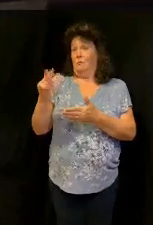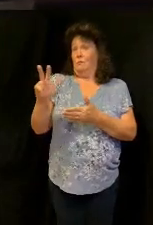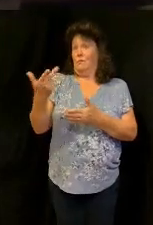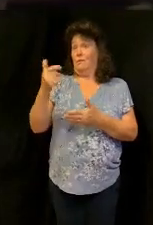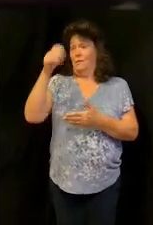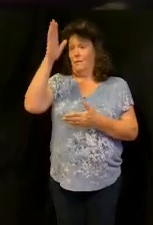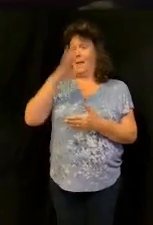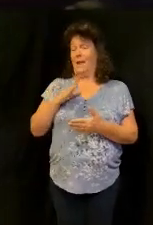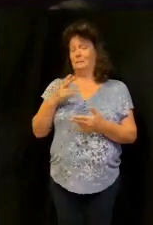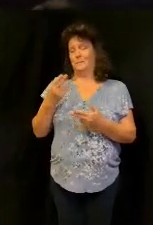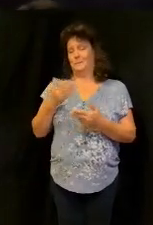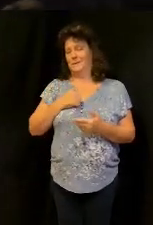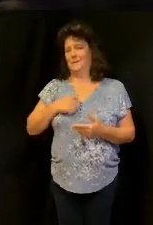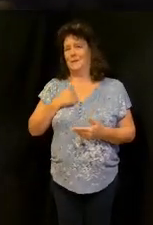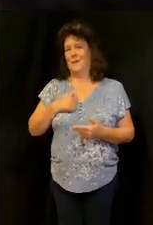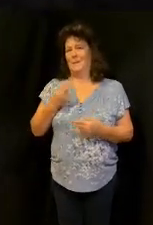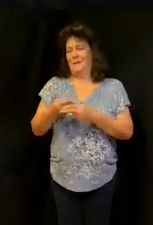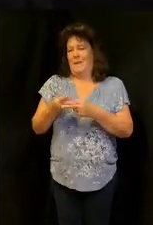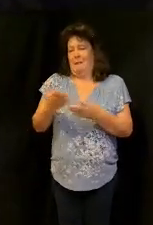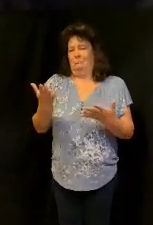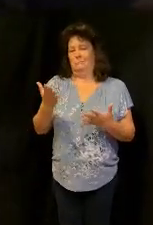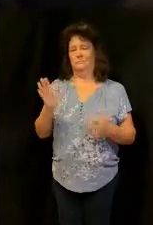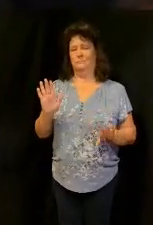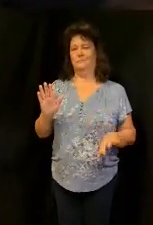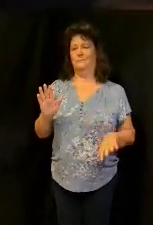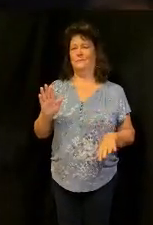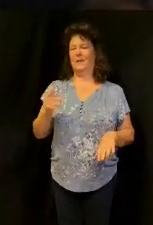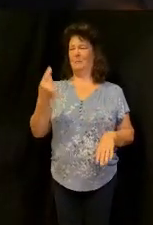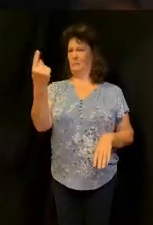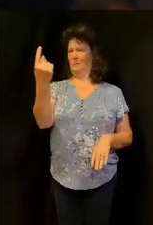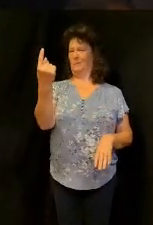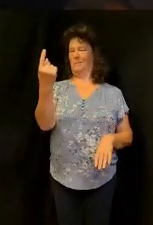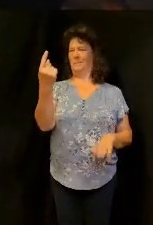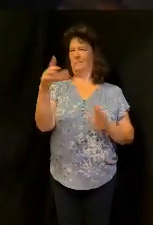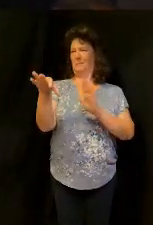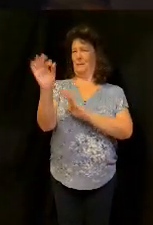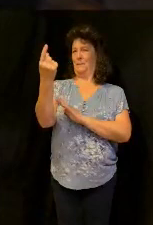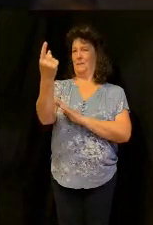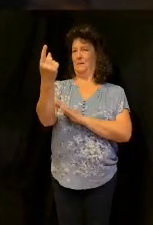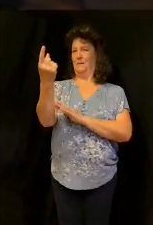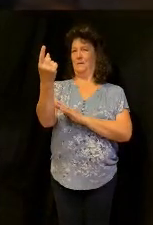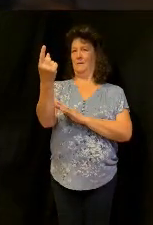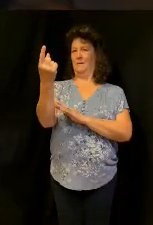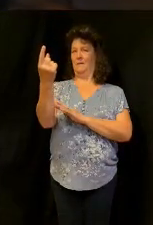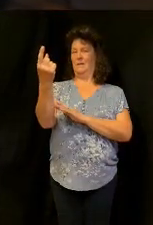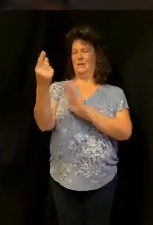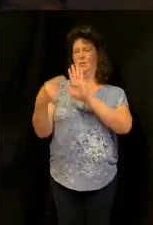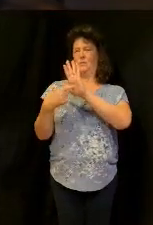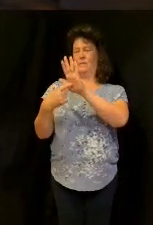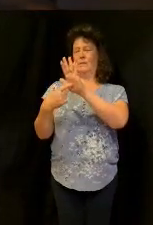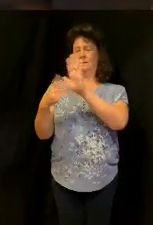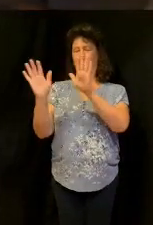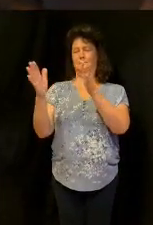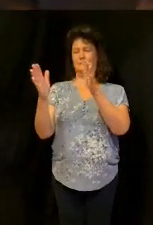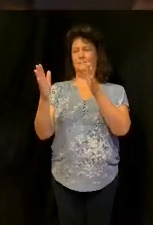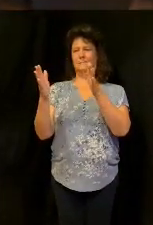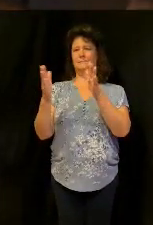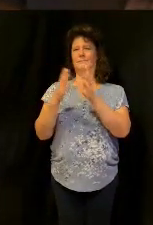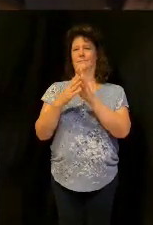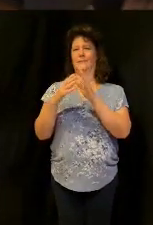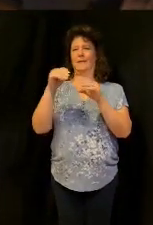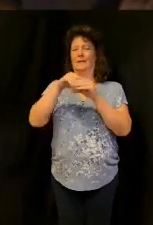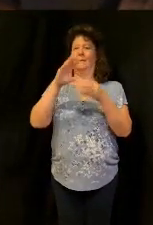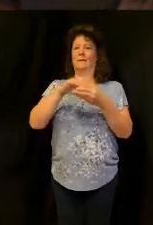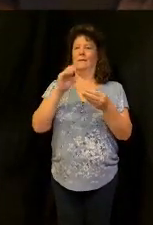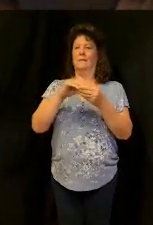sorry I get it I get it but this guy what I'm going say this guy he's just a representation well you know he sent